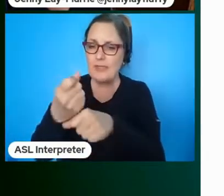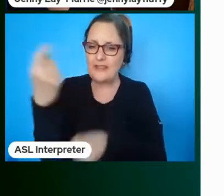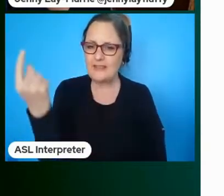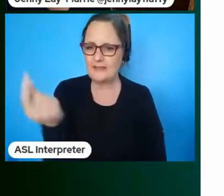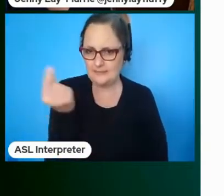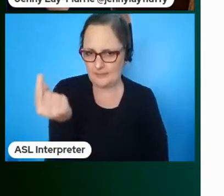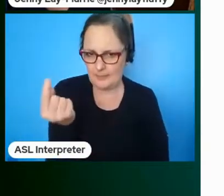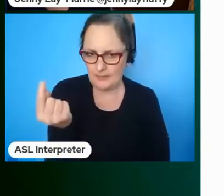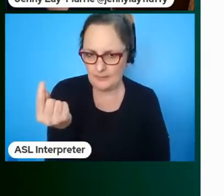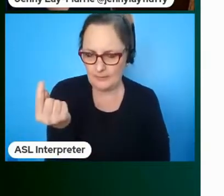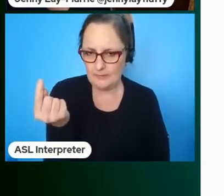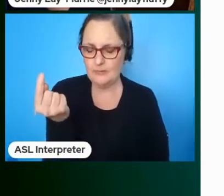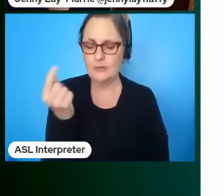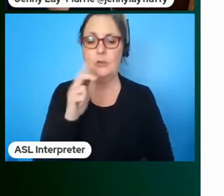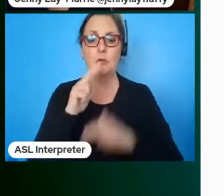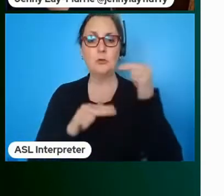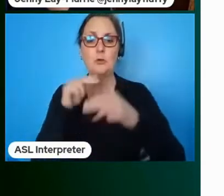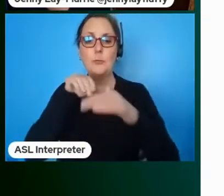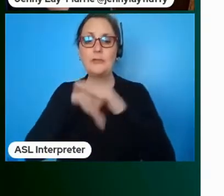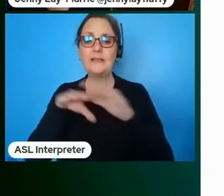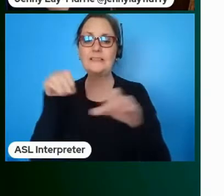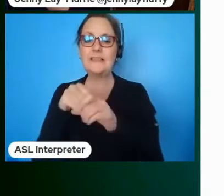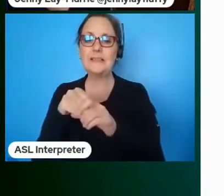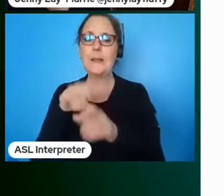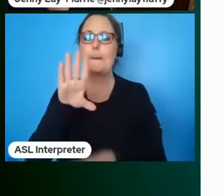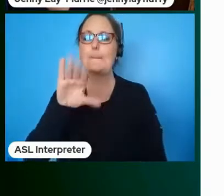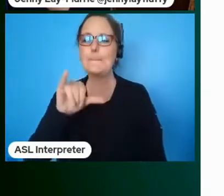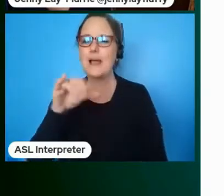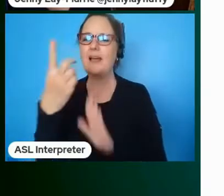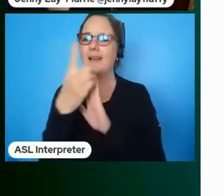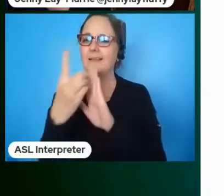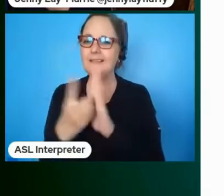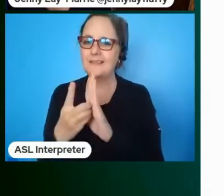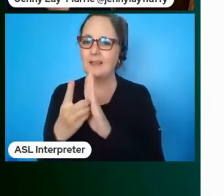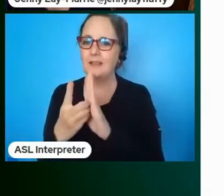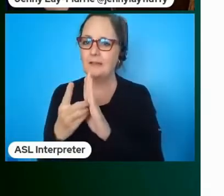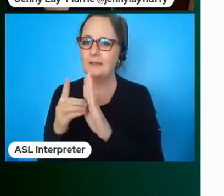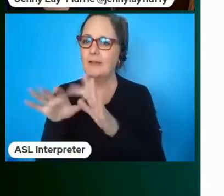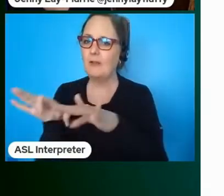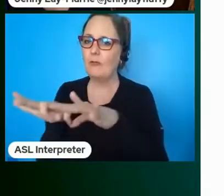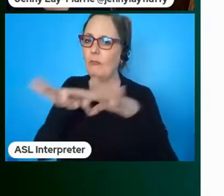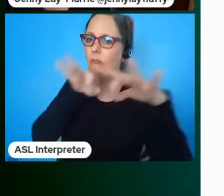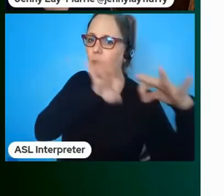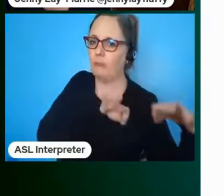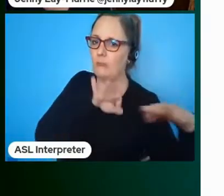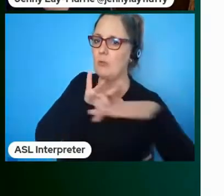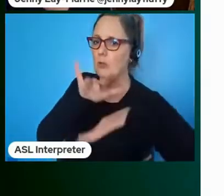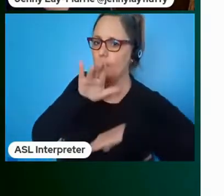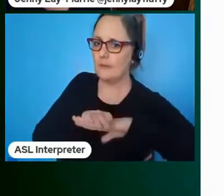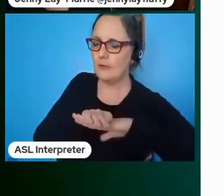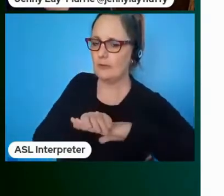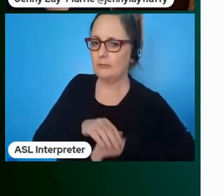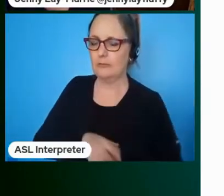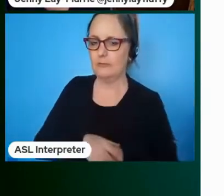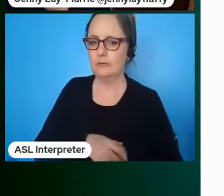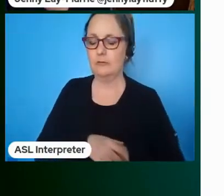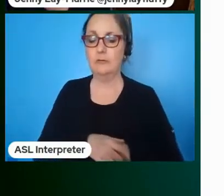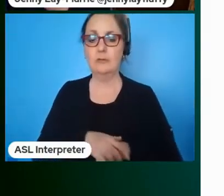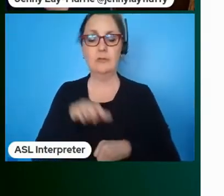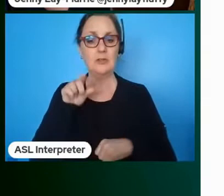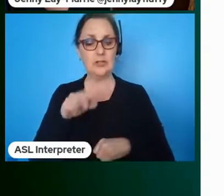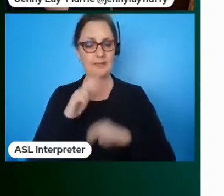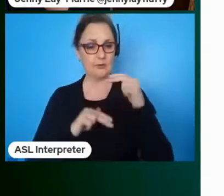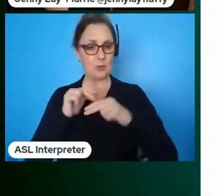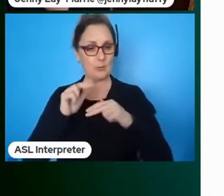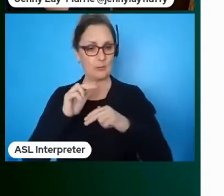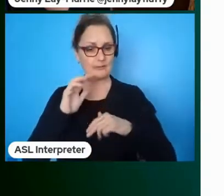building accessibility and by design the easiest way of thinking about this is if you were building a building would you put